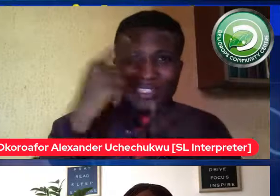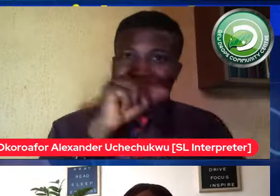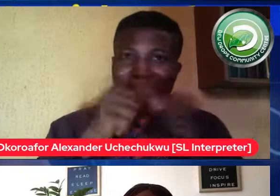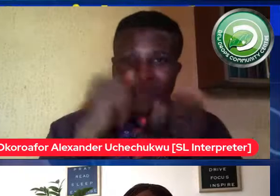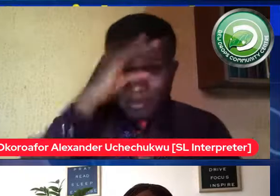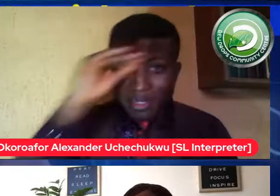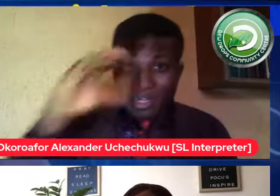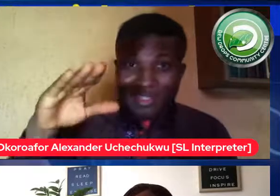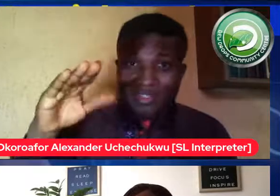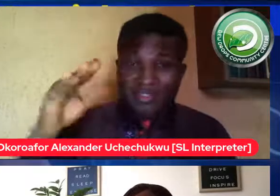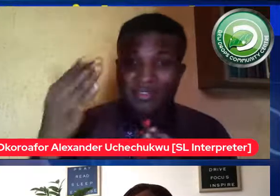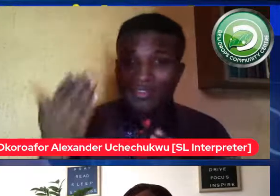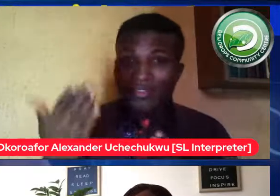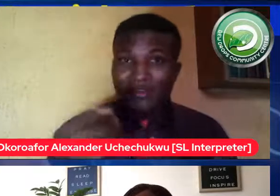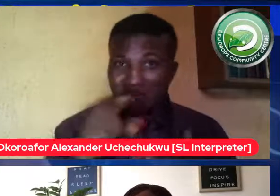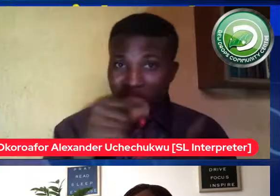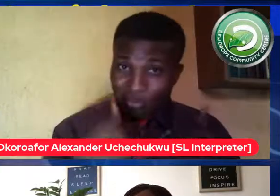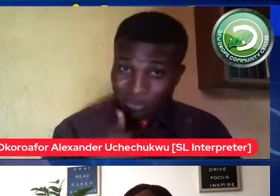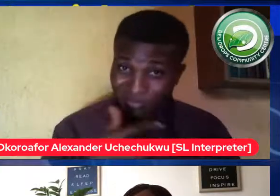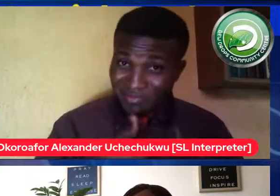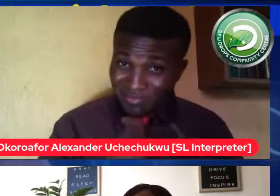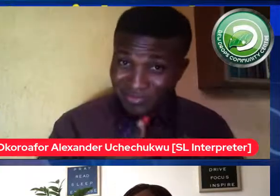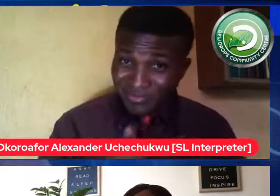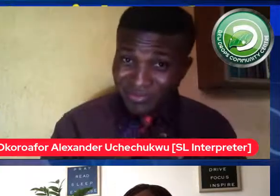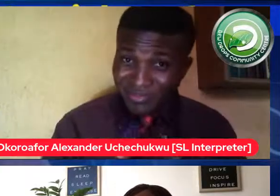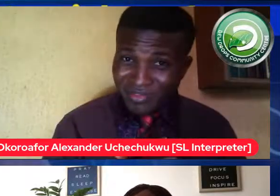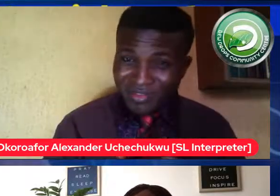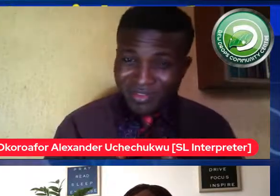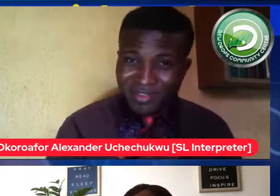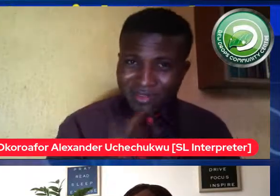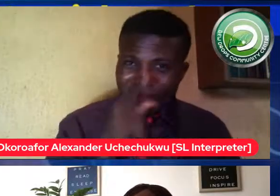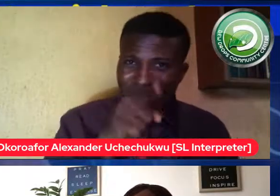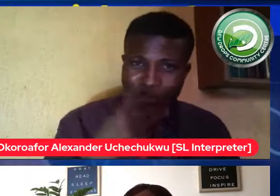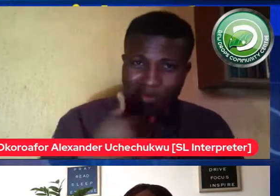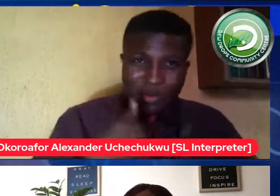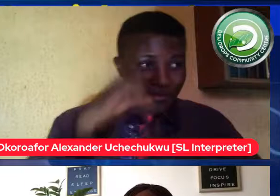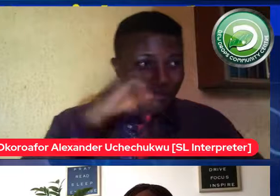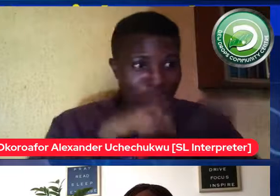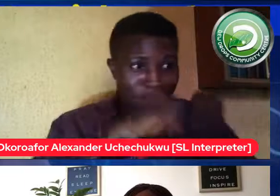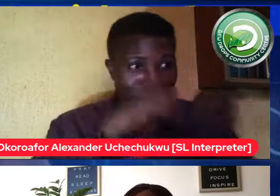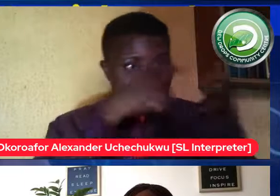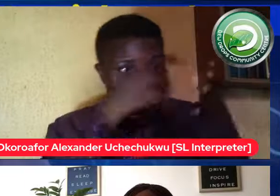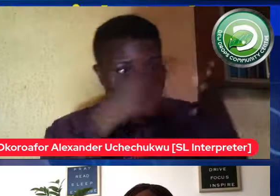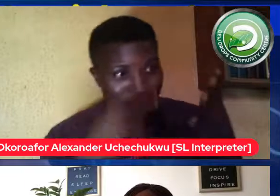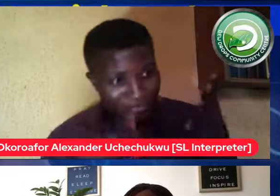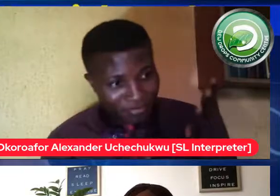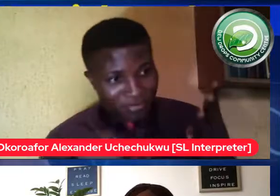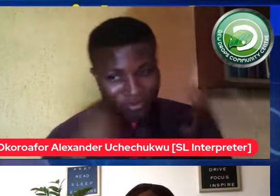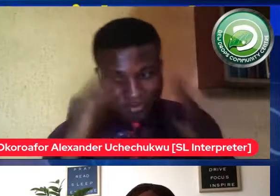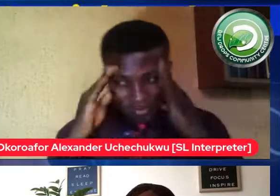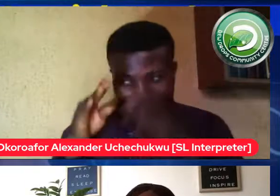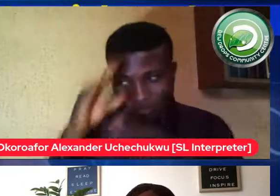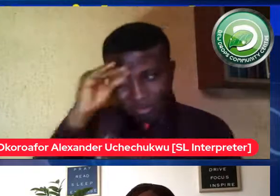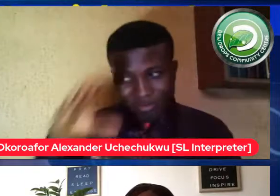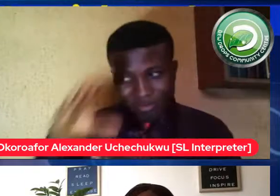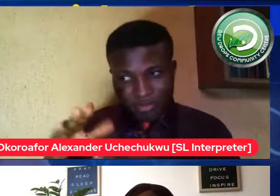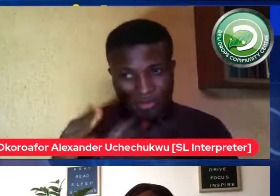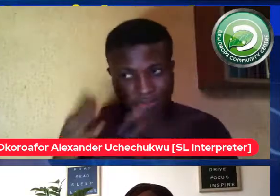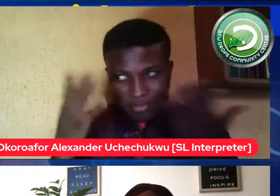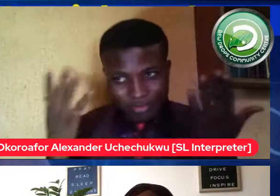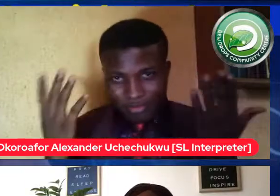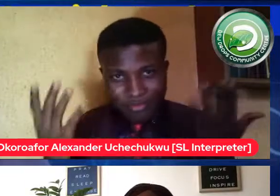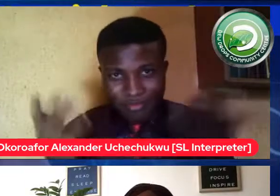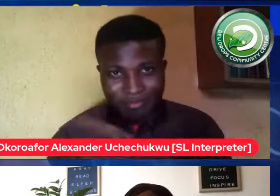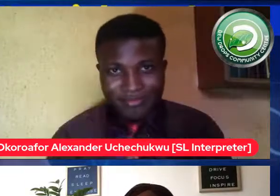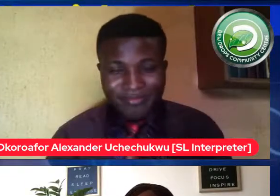even be having those kind of thoughts shouldn't you be worried about your life problems and that's how that's how